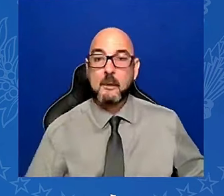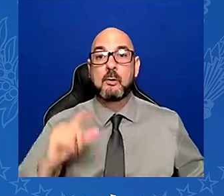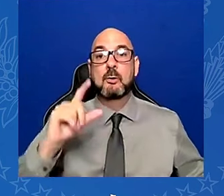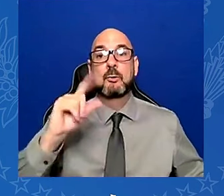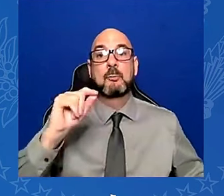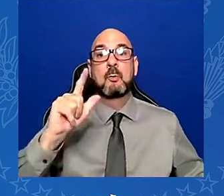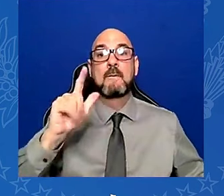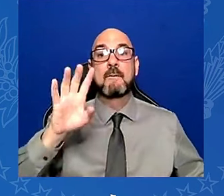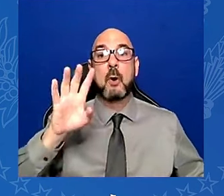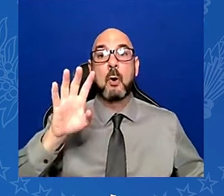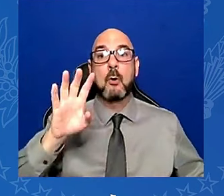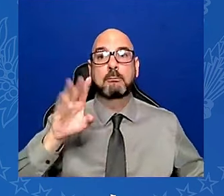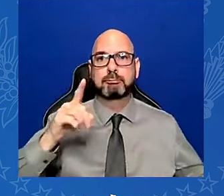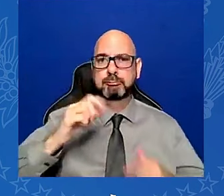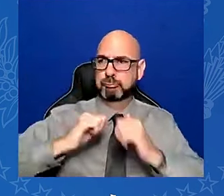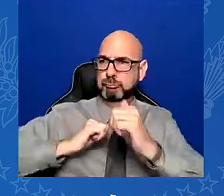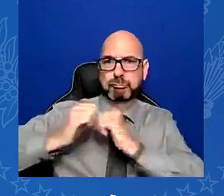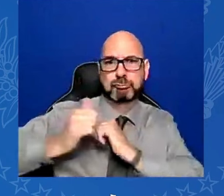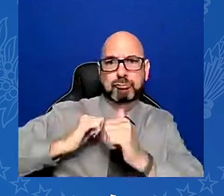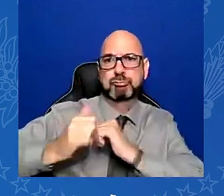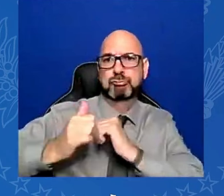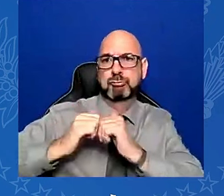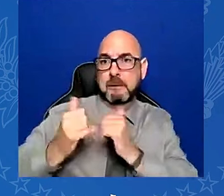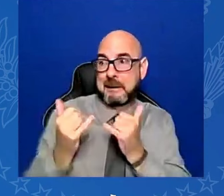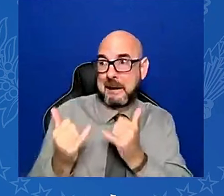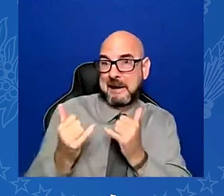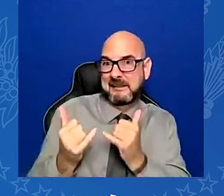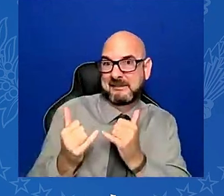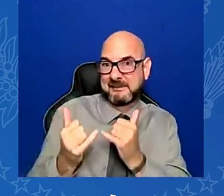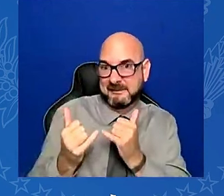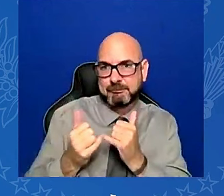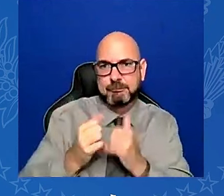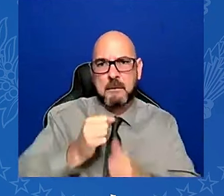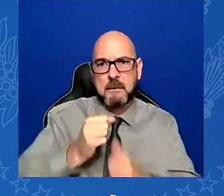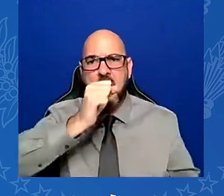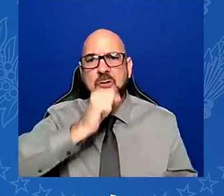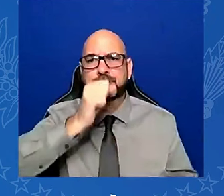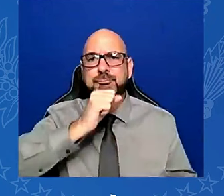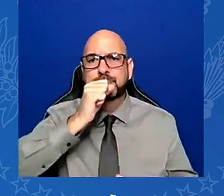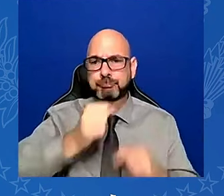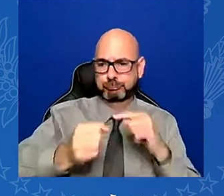I'm a grown man running against a six-year-old.